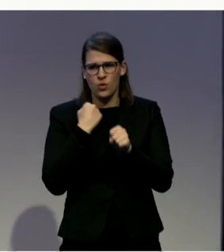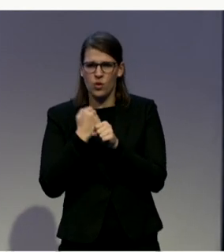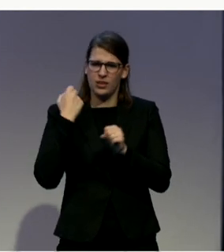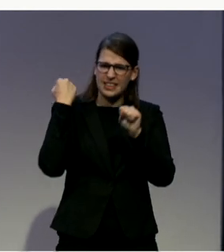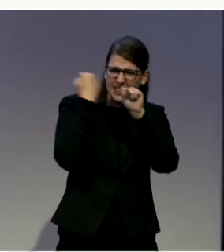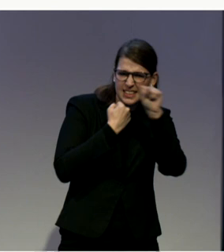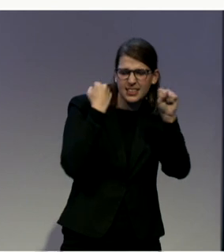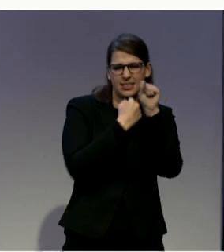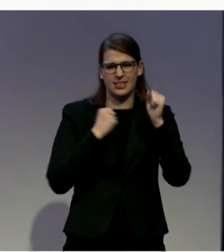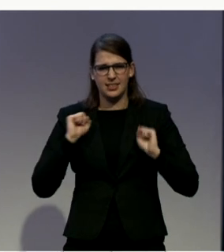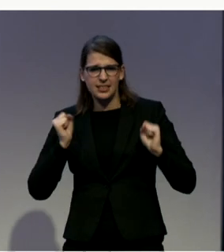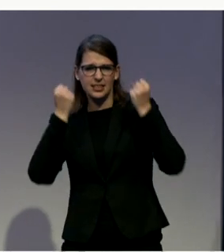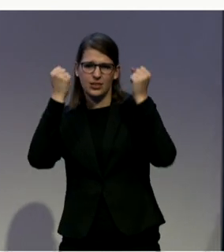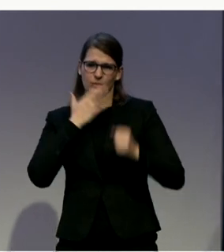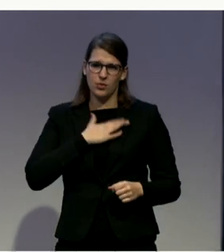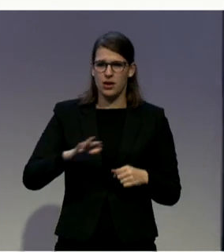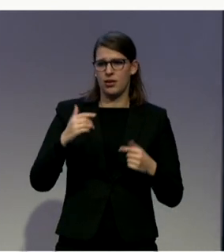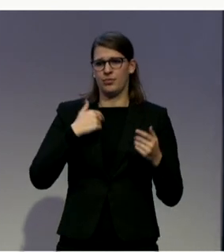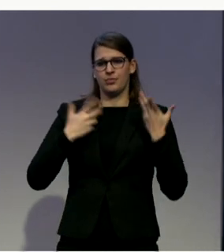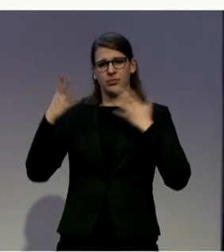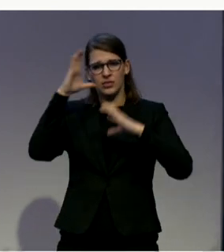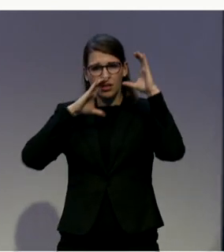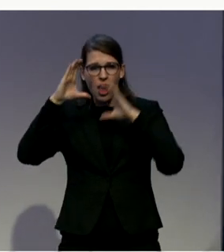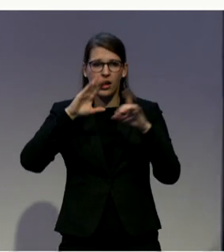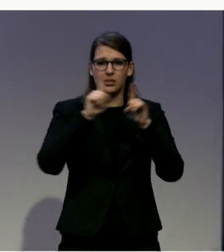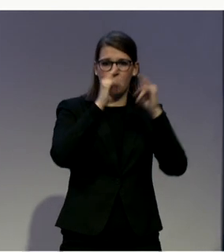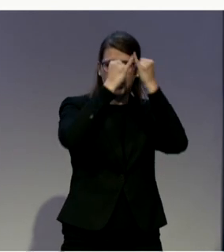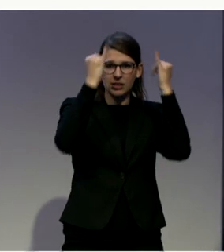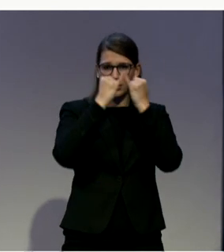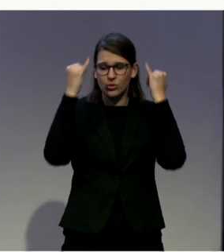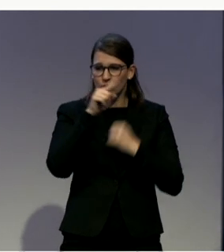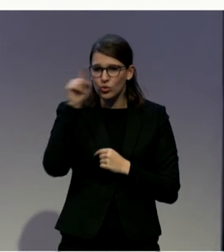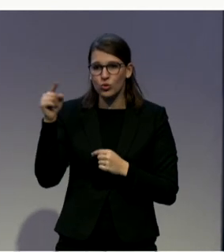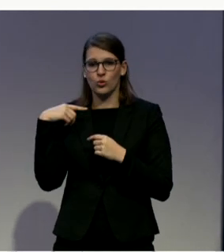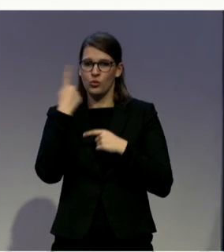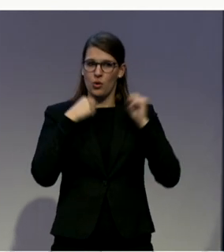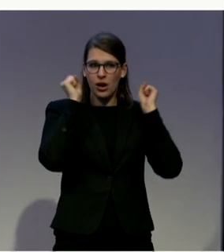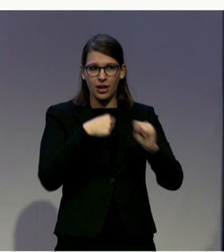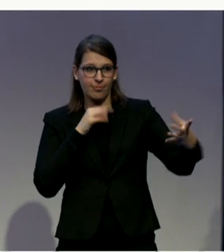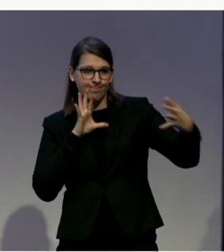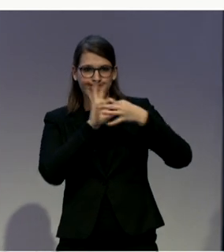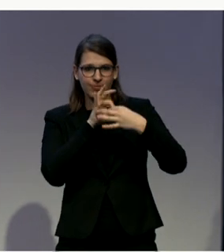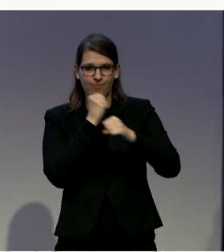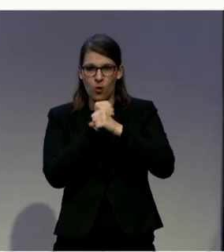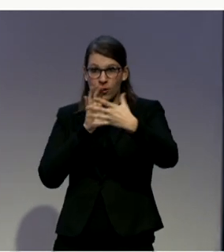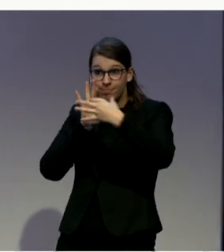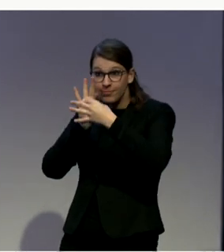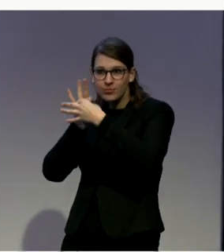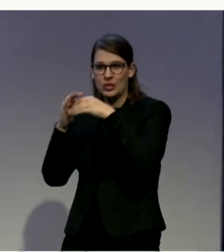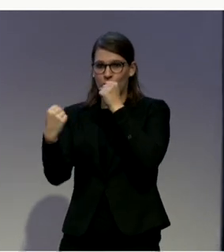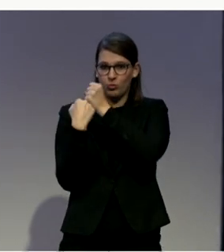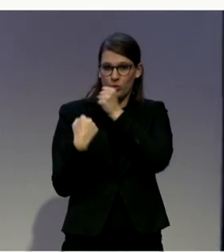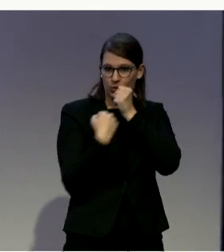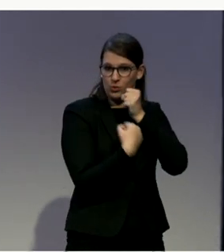partners that can help and support the, all the efforts